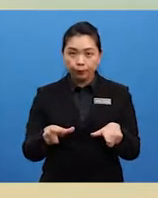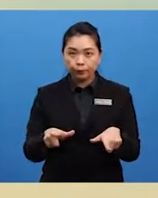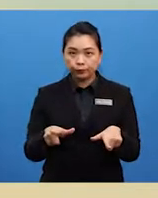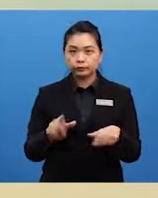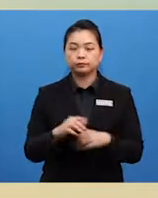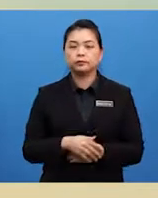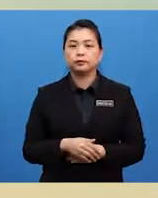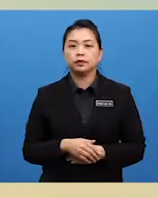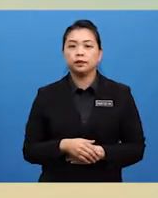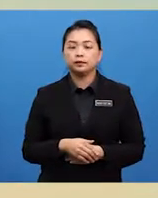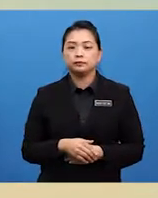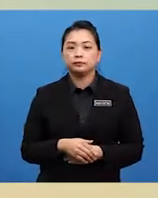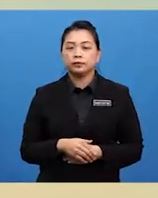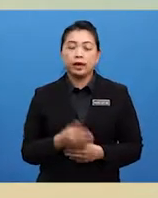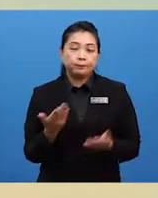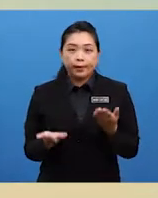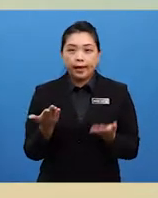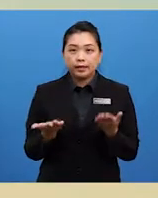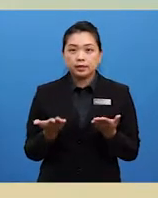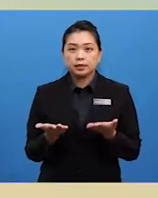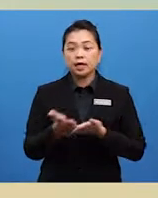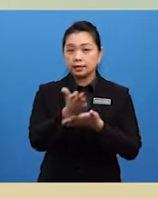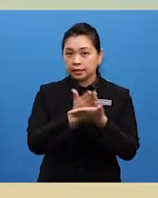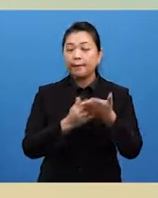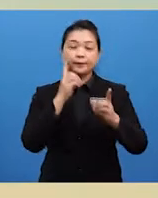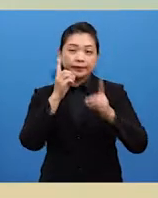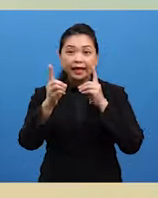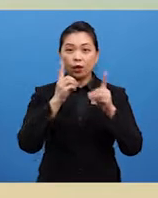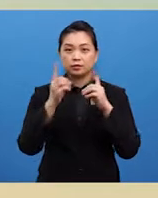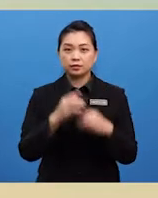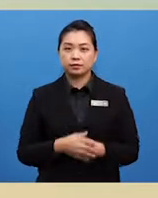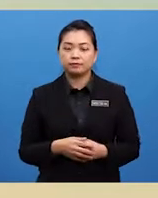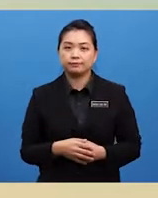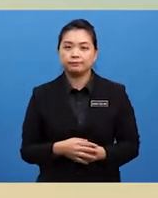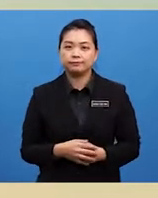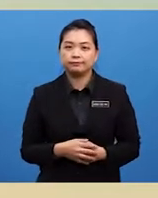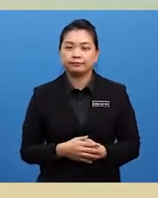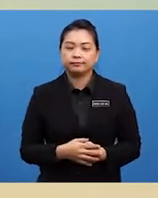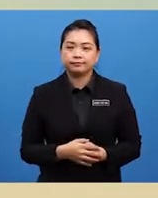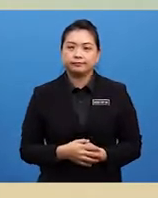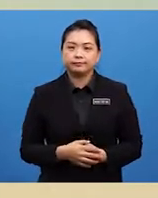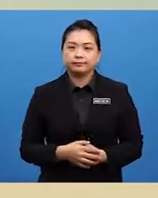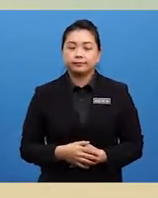you might put in descriptive details and perhaps some dialogues.